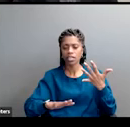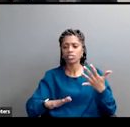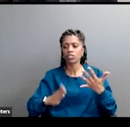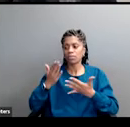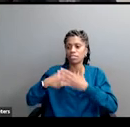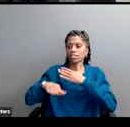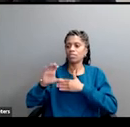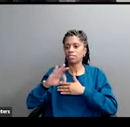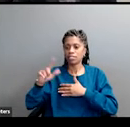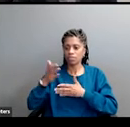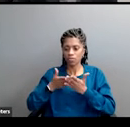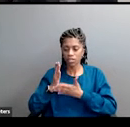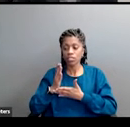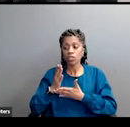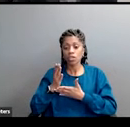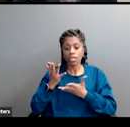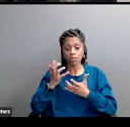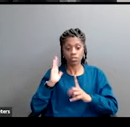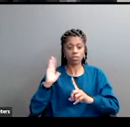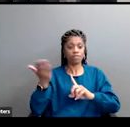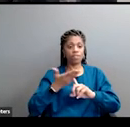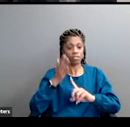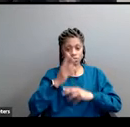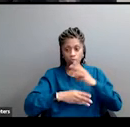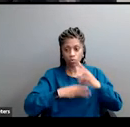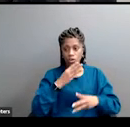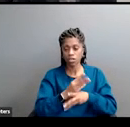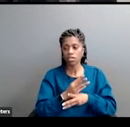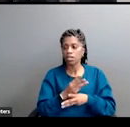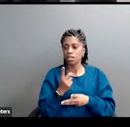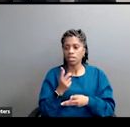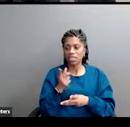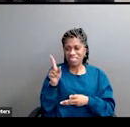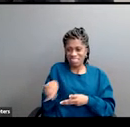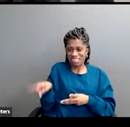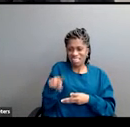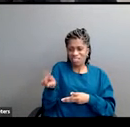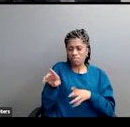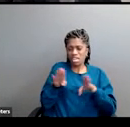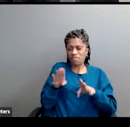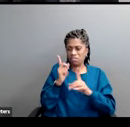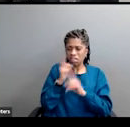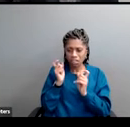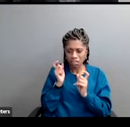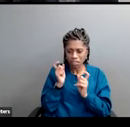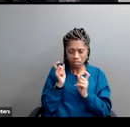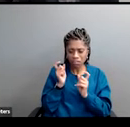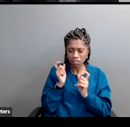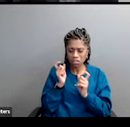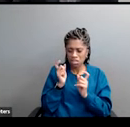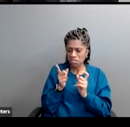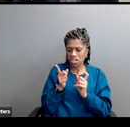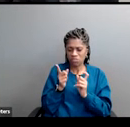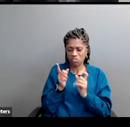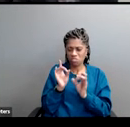movement, one of them was to convince the nation that that was immoral, that it was ugly, that it was a grievous